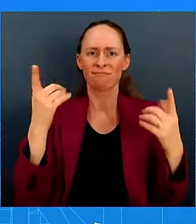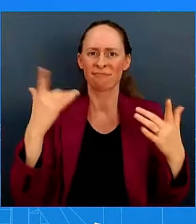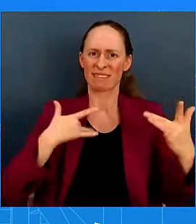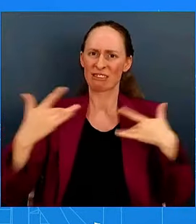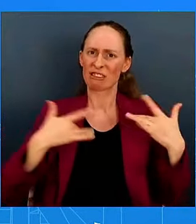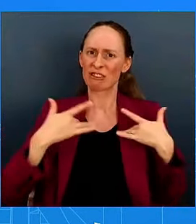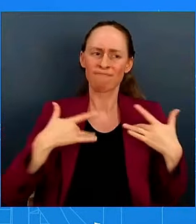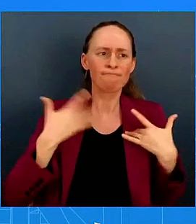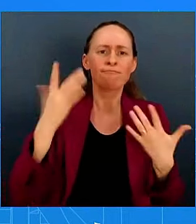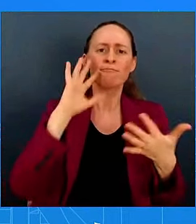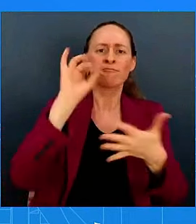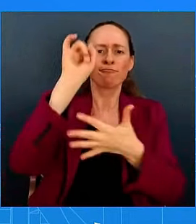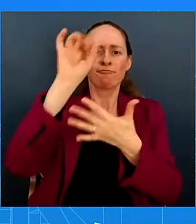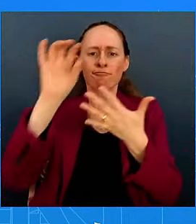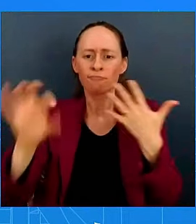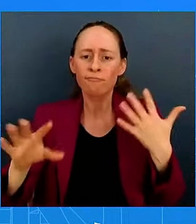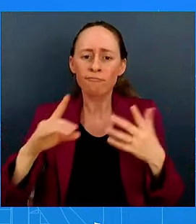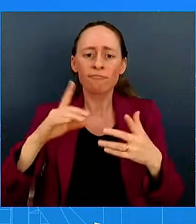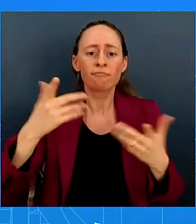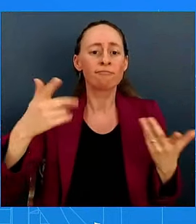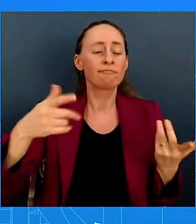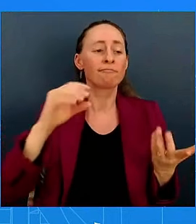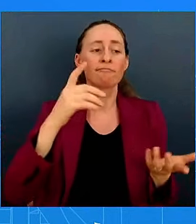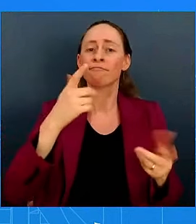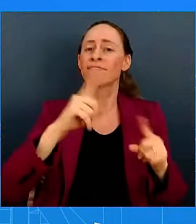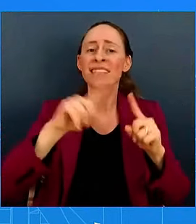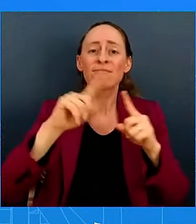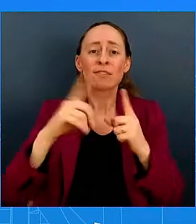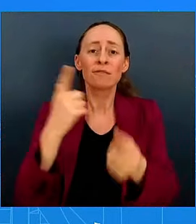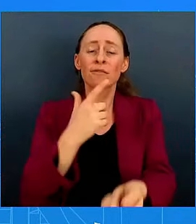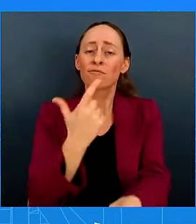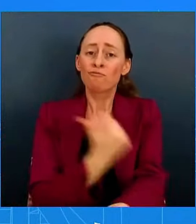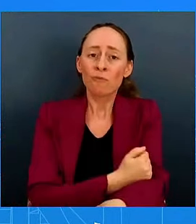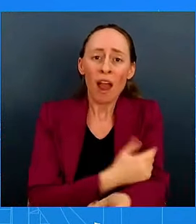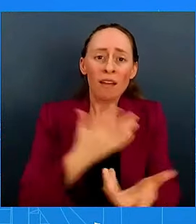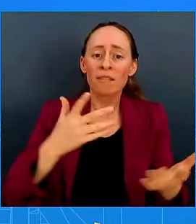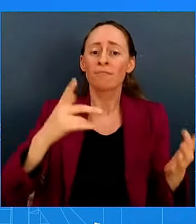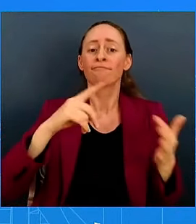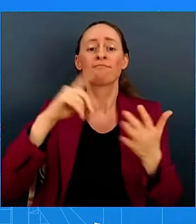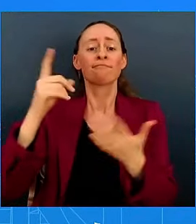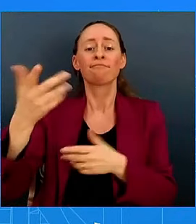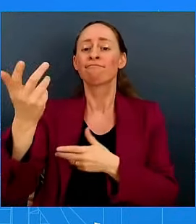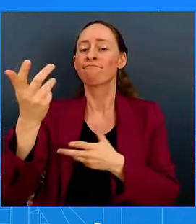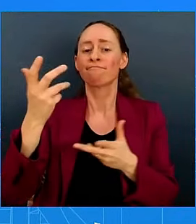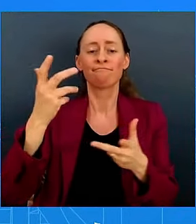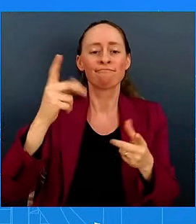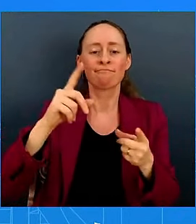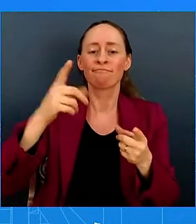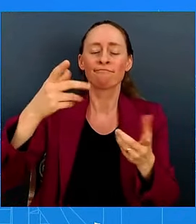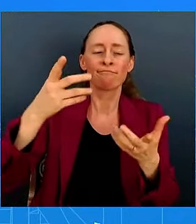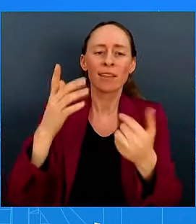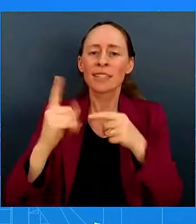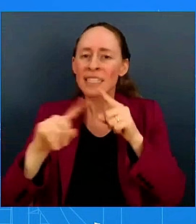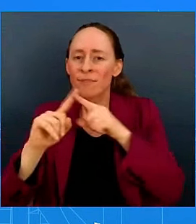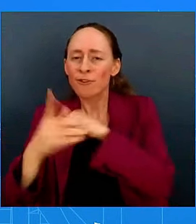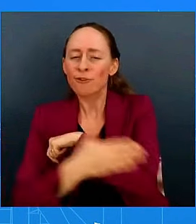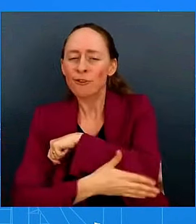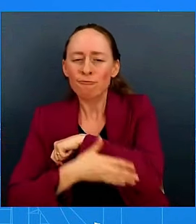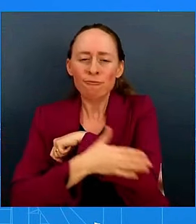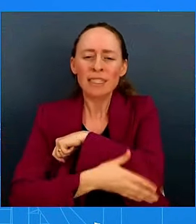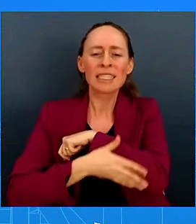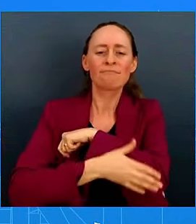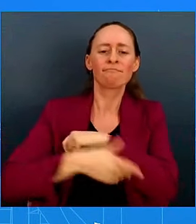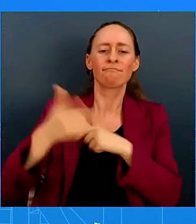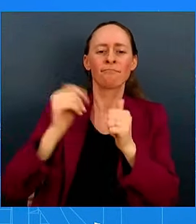mobilizing resources for developing countries, managing the risks and benefits of artificial intelligence, and helping end the brutal wars in Gaza, Ukraine,